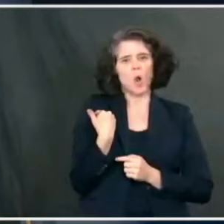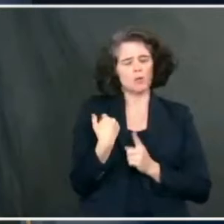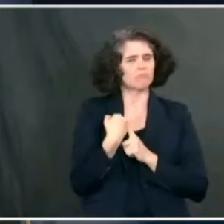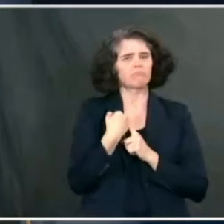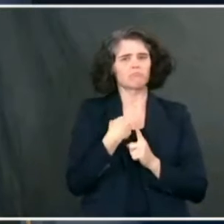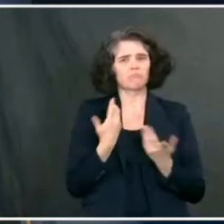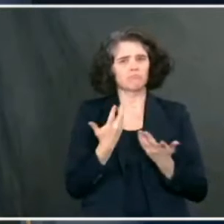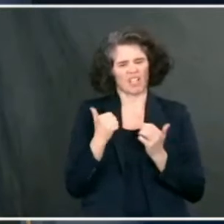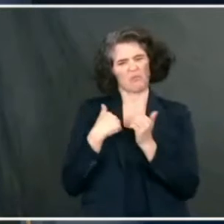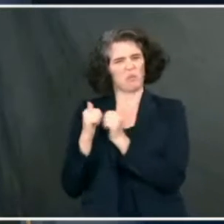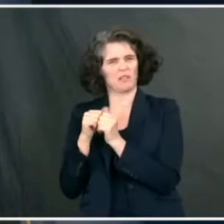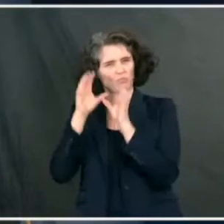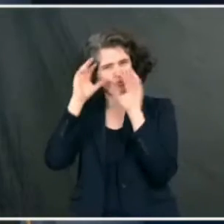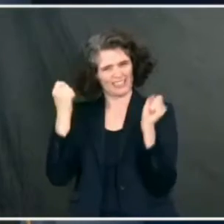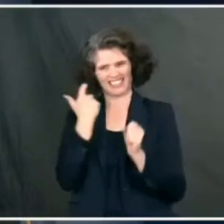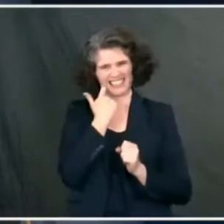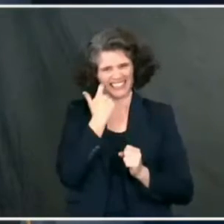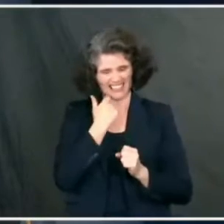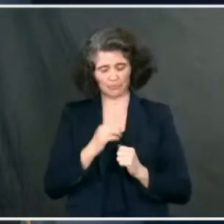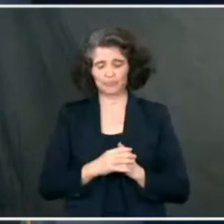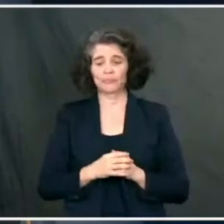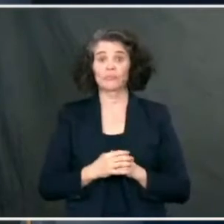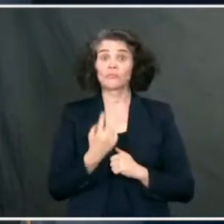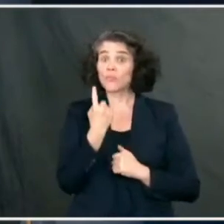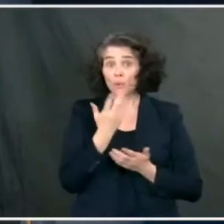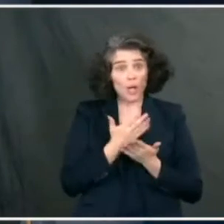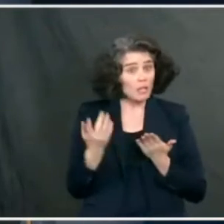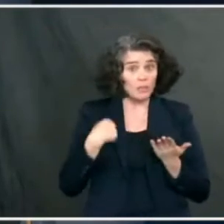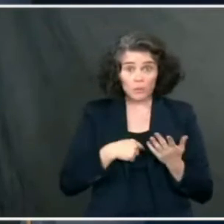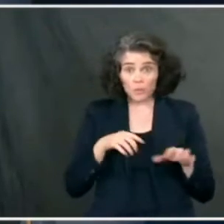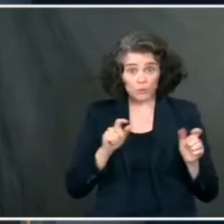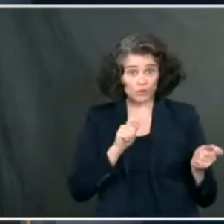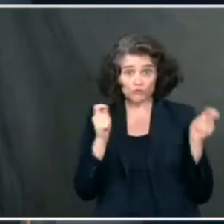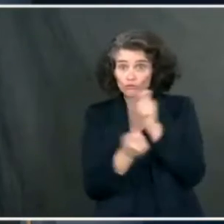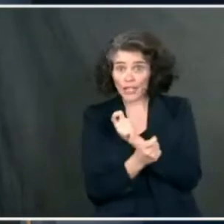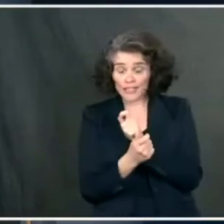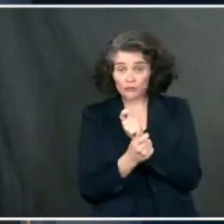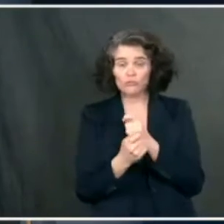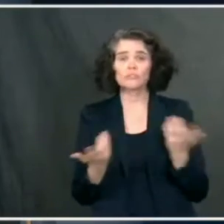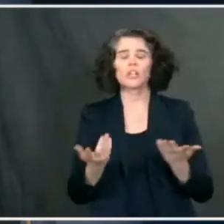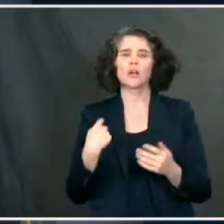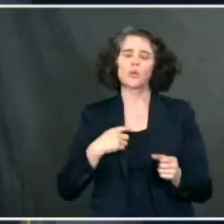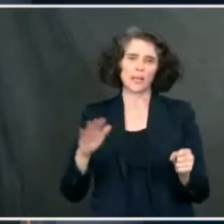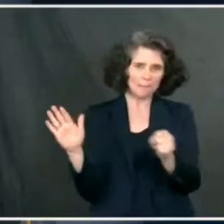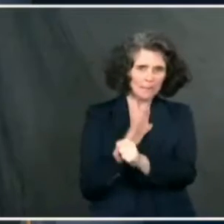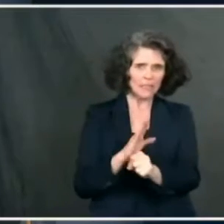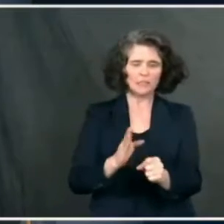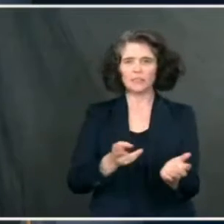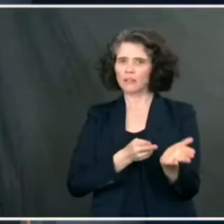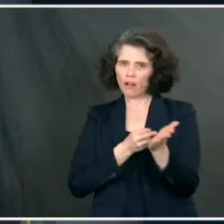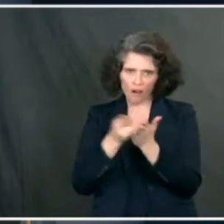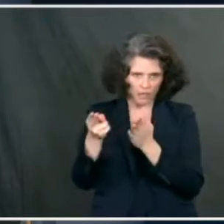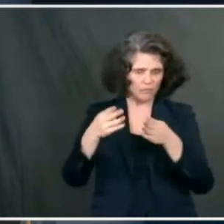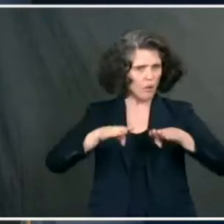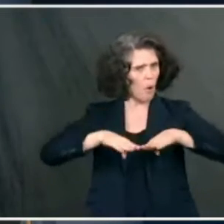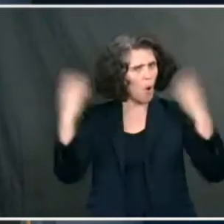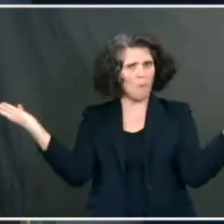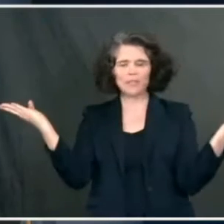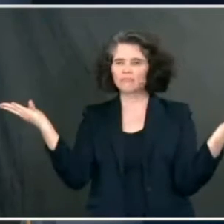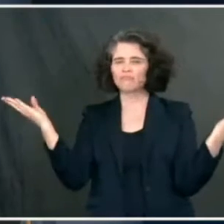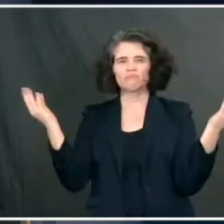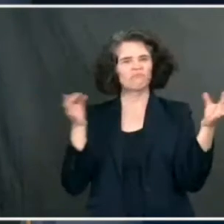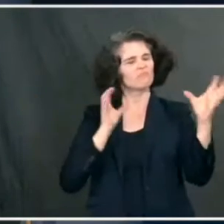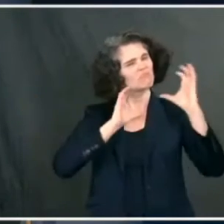is that one of the things that we're going to do is to be completely transparent, open, and honest if things go